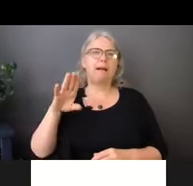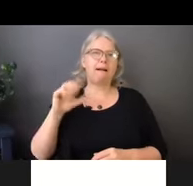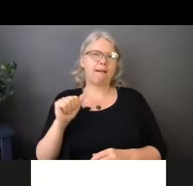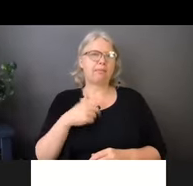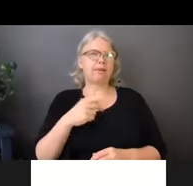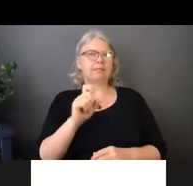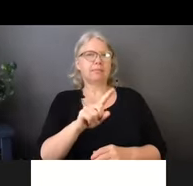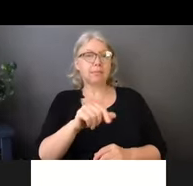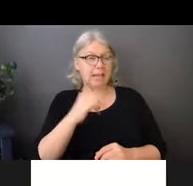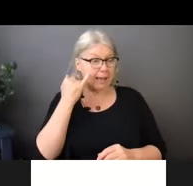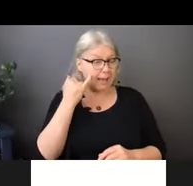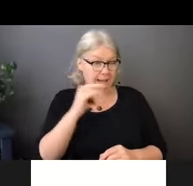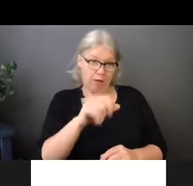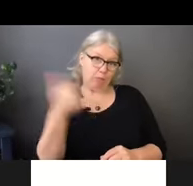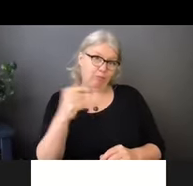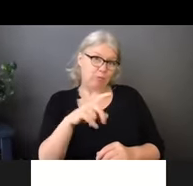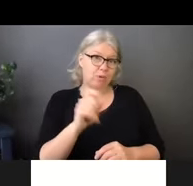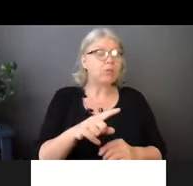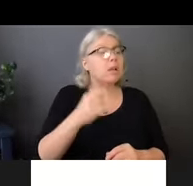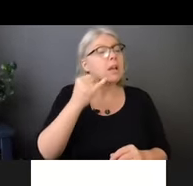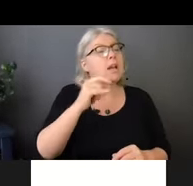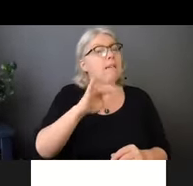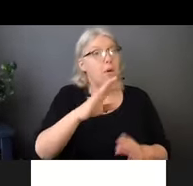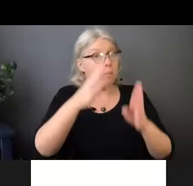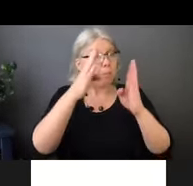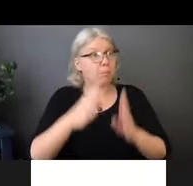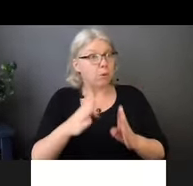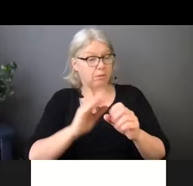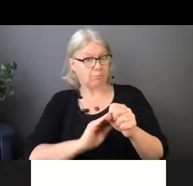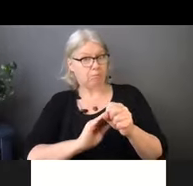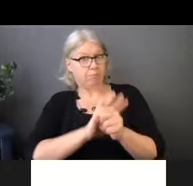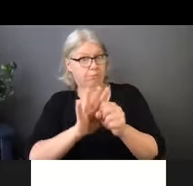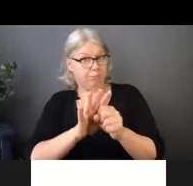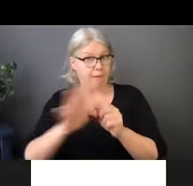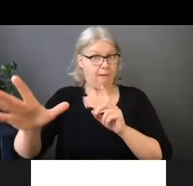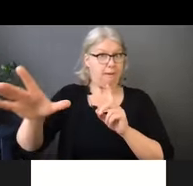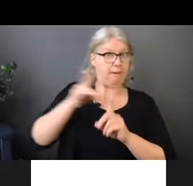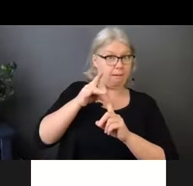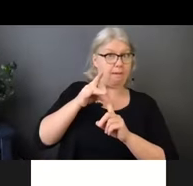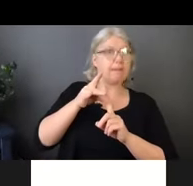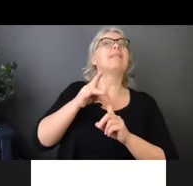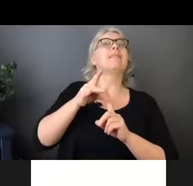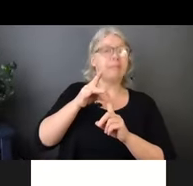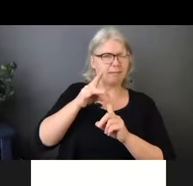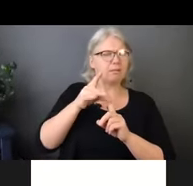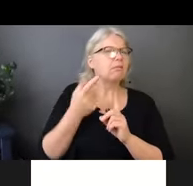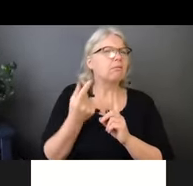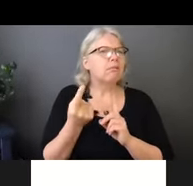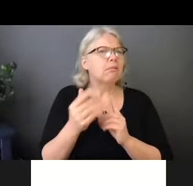does get COVID-19, um, are there different protocols that should be put in place, um,